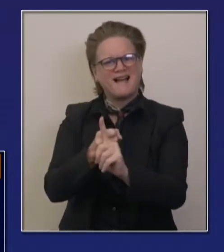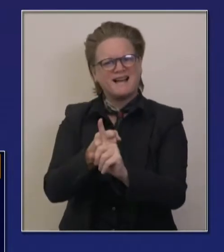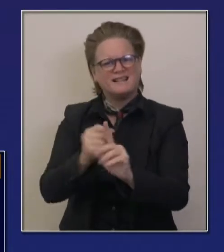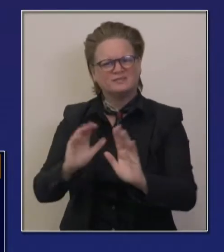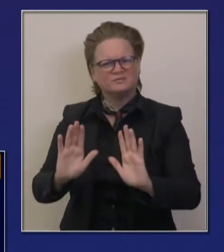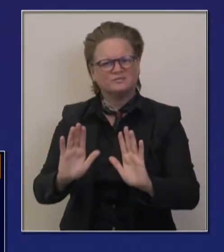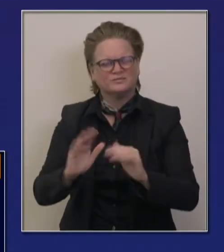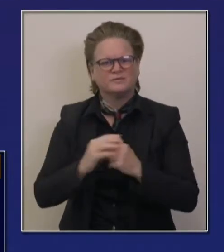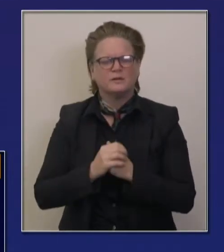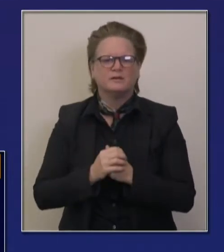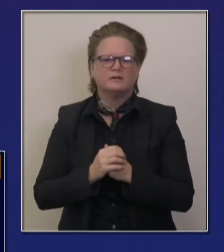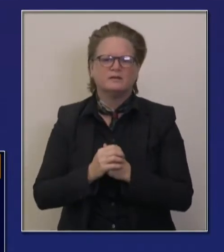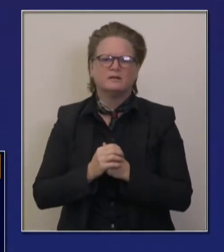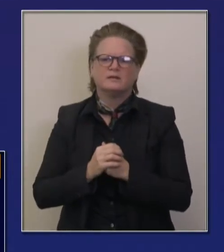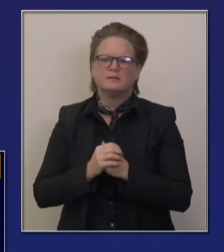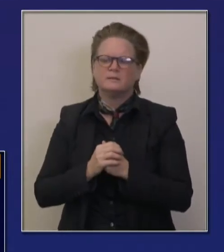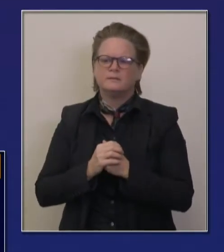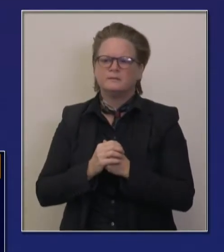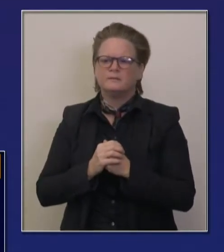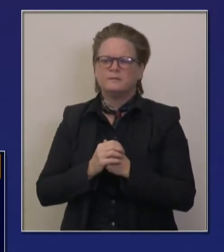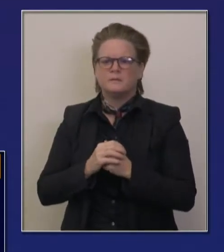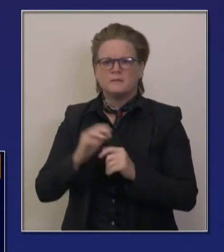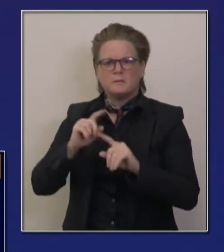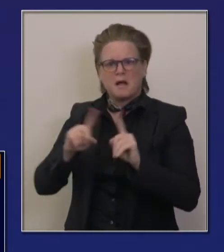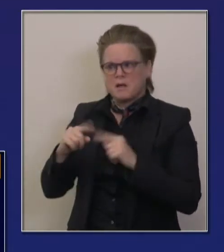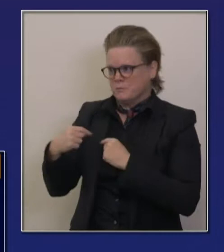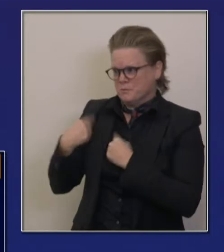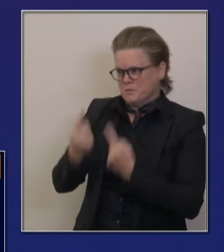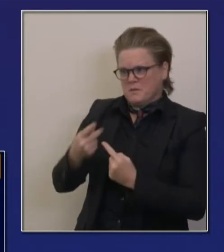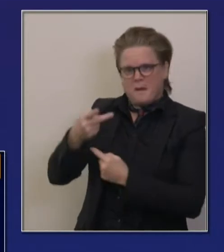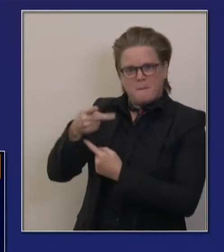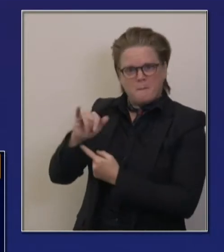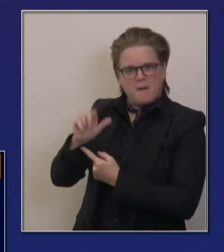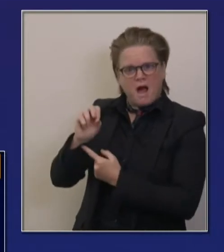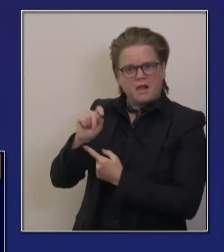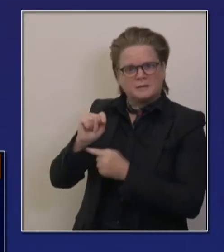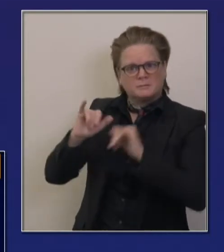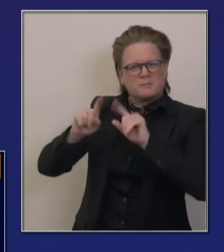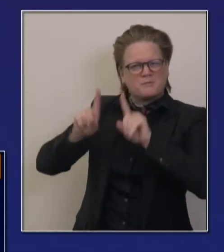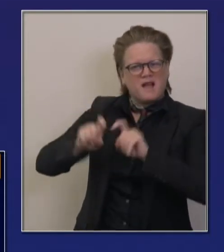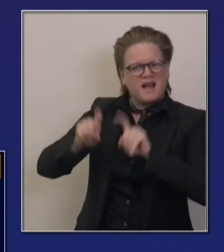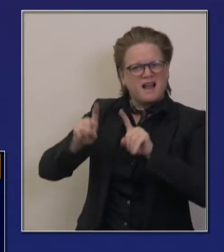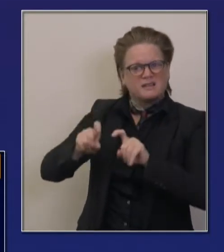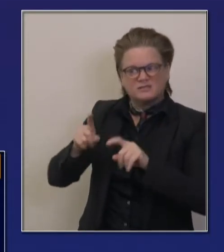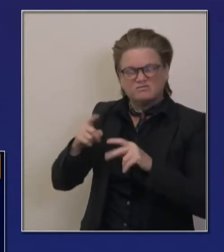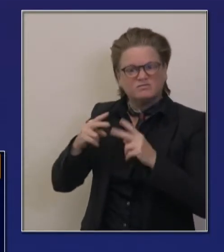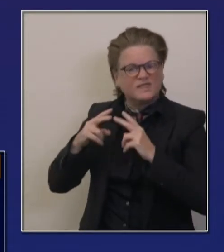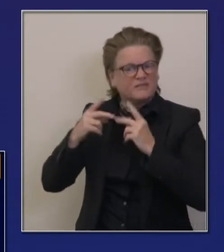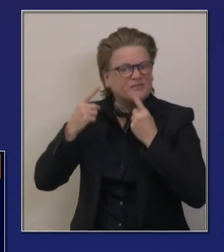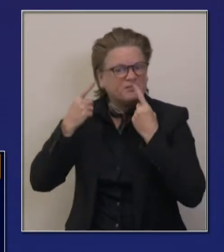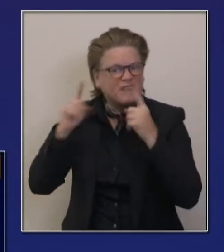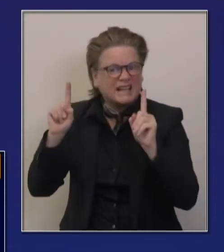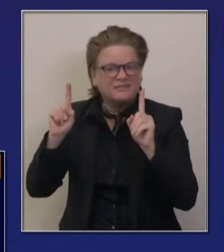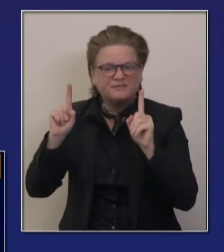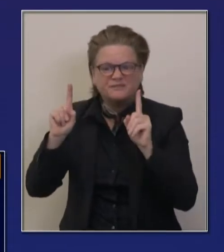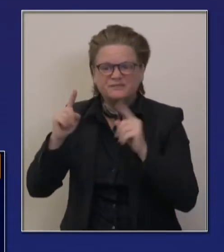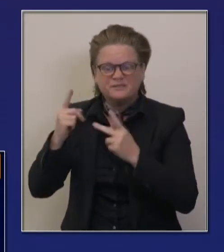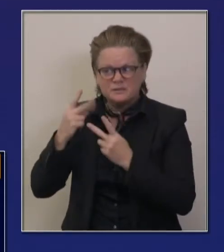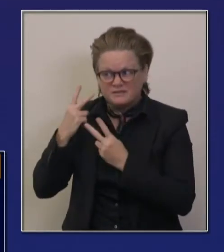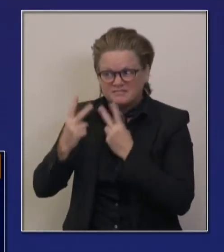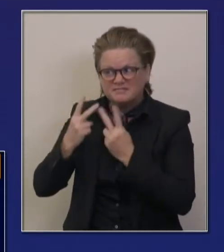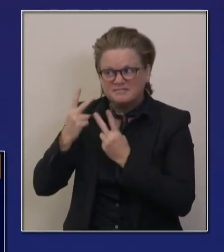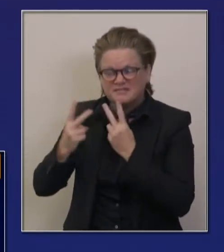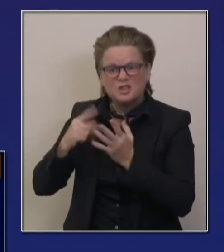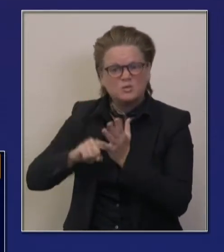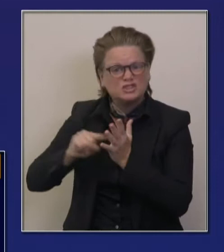pilot at the UCs, it has been effective. And even if we don't have, uh, tens of millions of people participating in